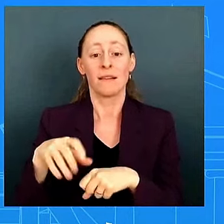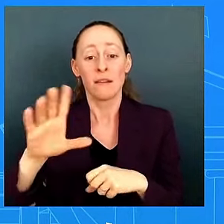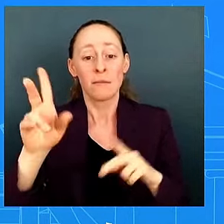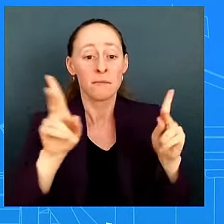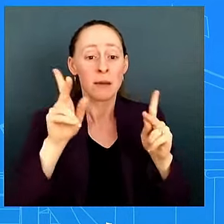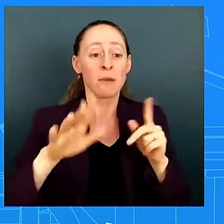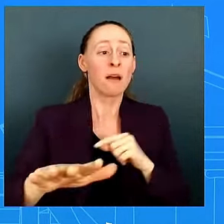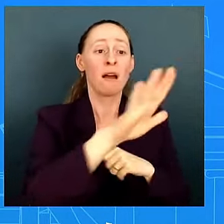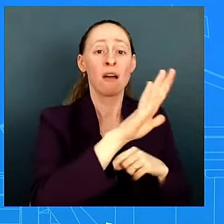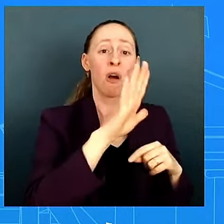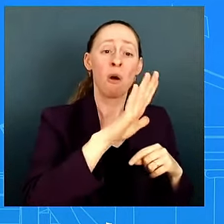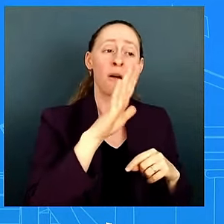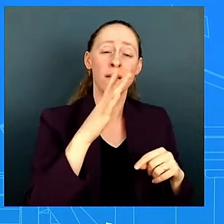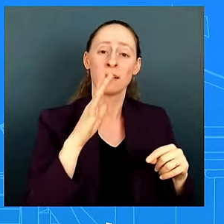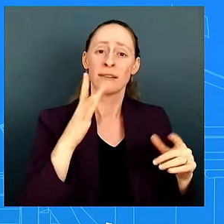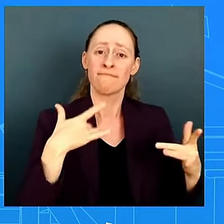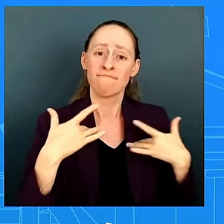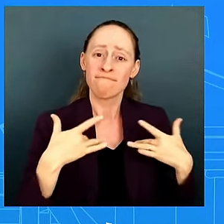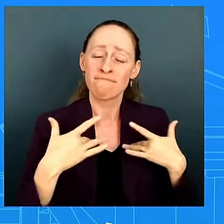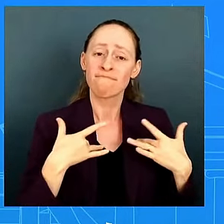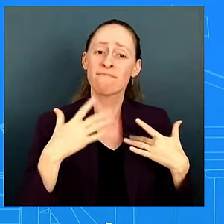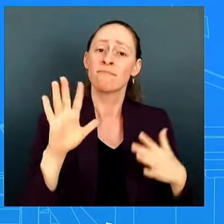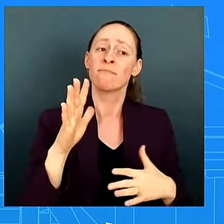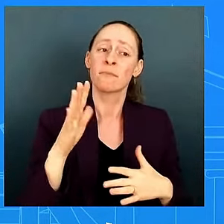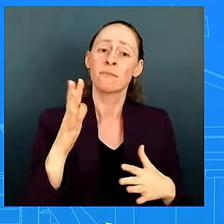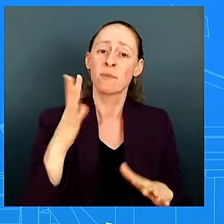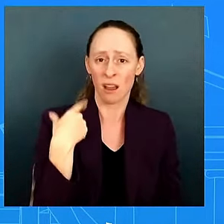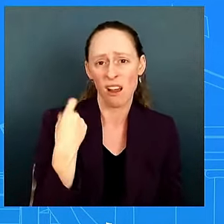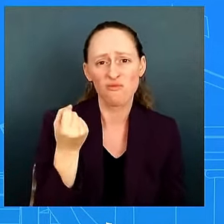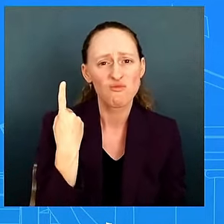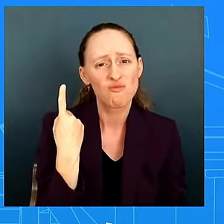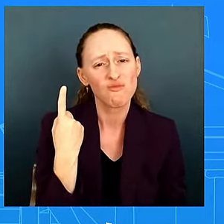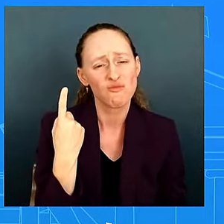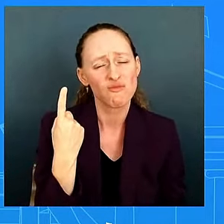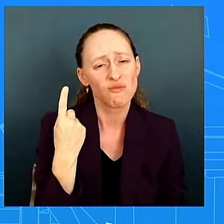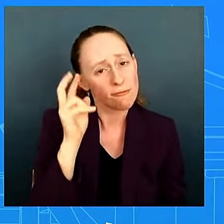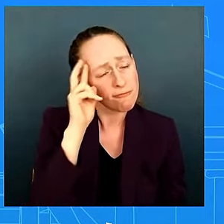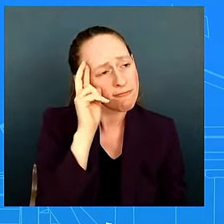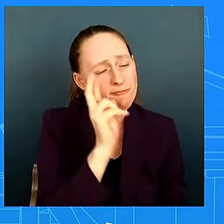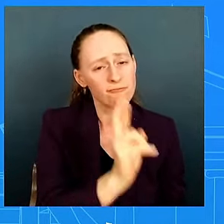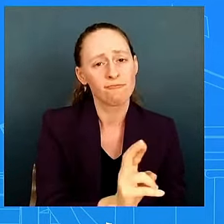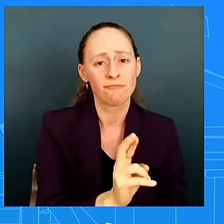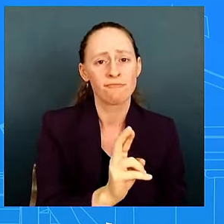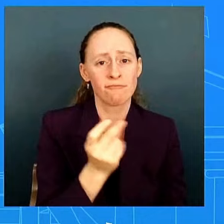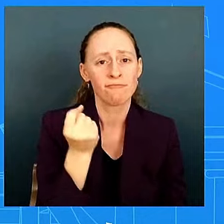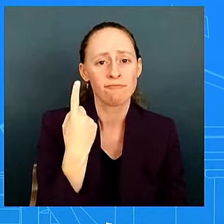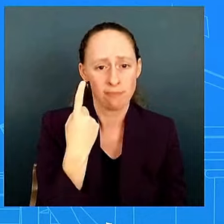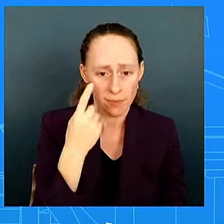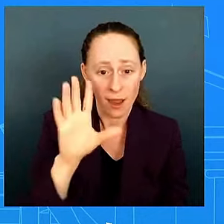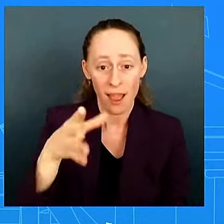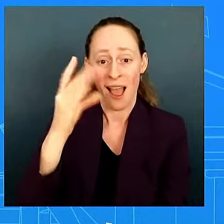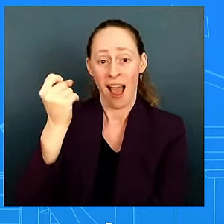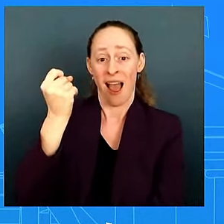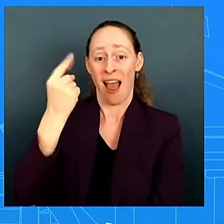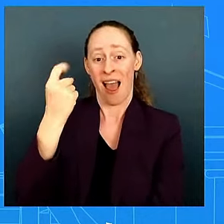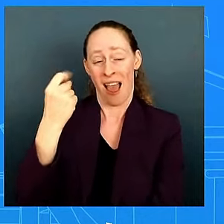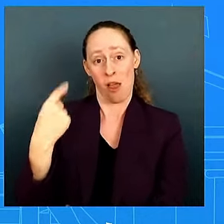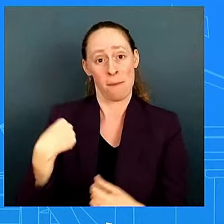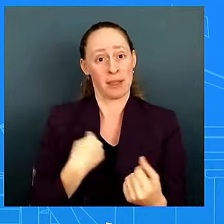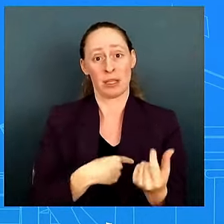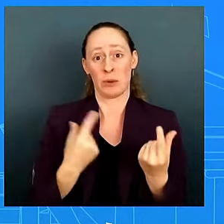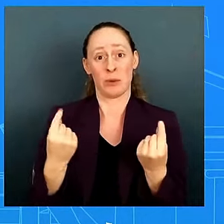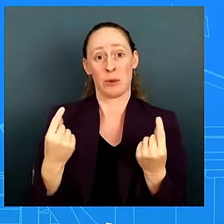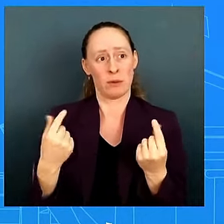feel uh what i can say is what we know from our side of things we could speak to his record uh and we could speak to